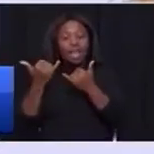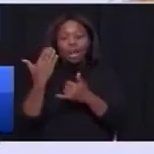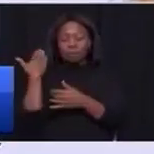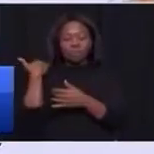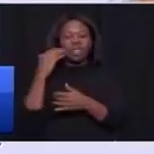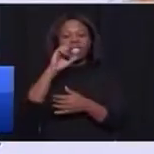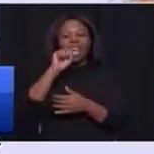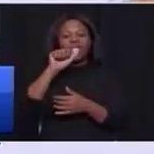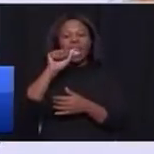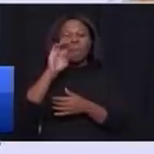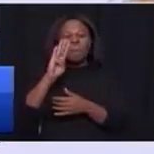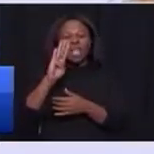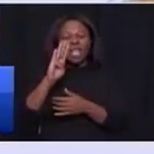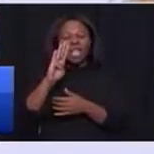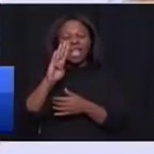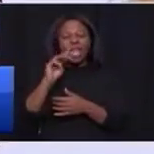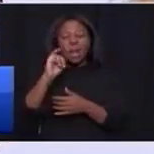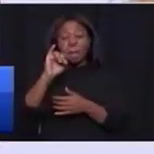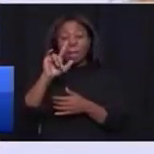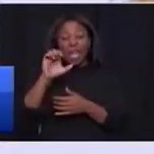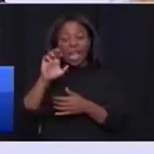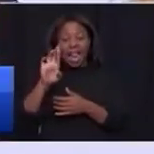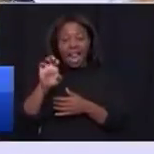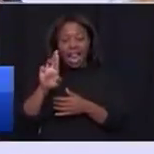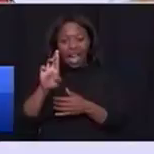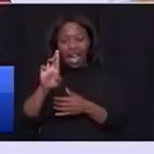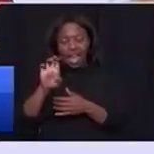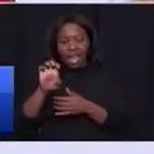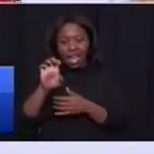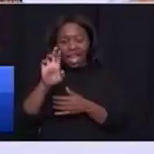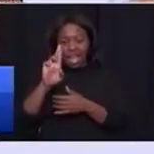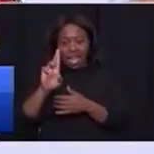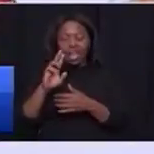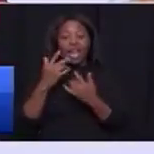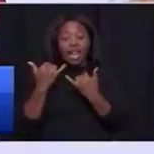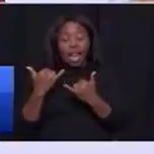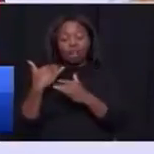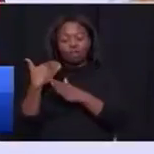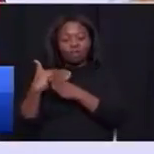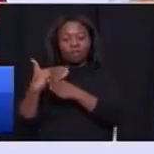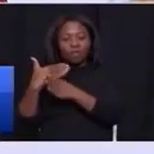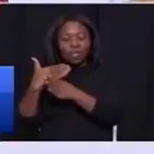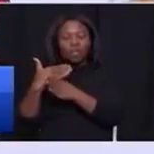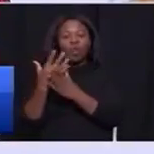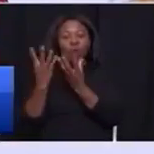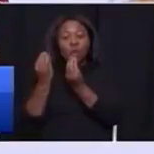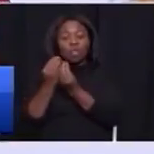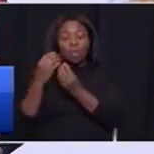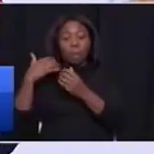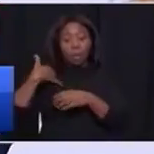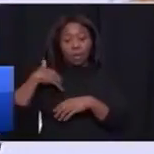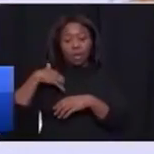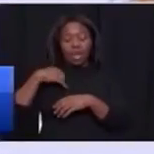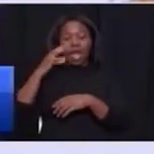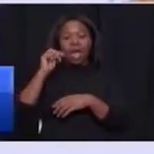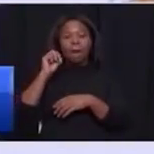SAB Miller, is also finalizing working with us and the municipality of Mfuleni, a huge